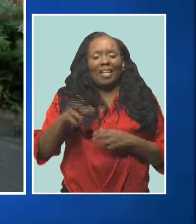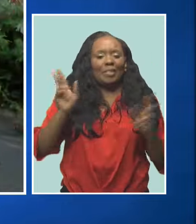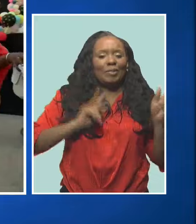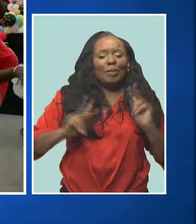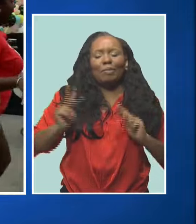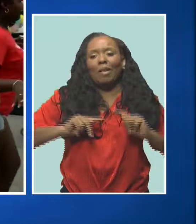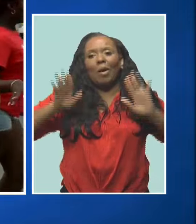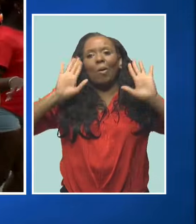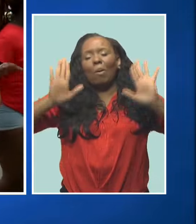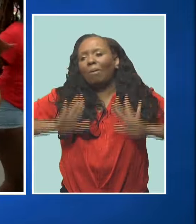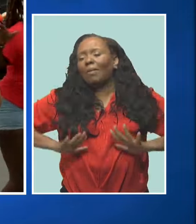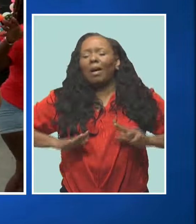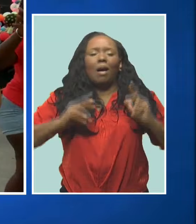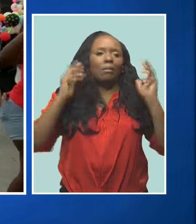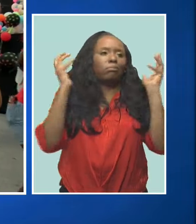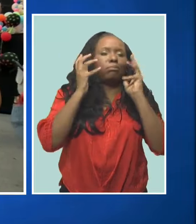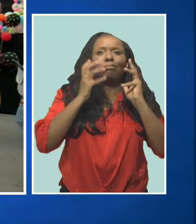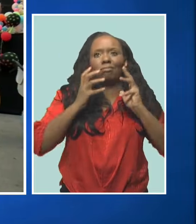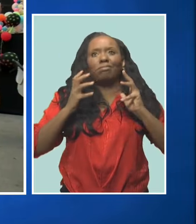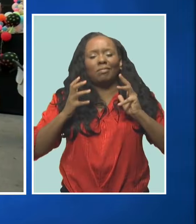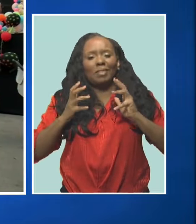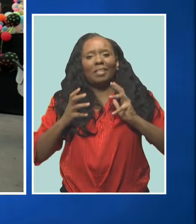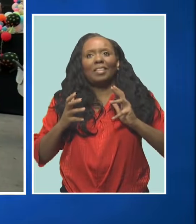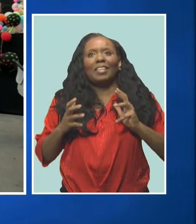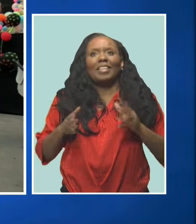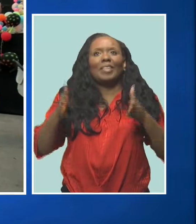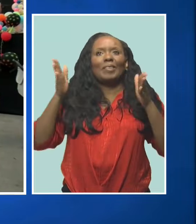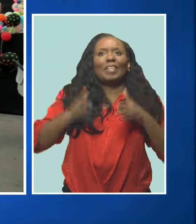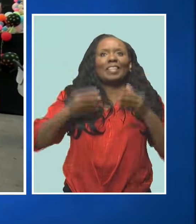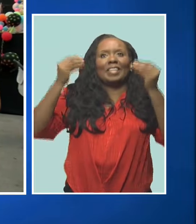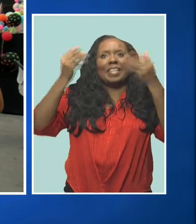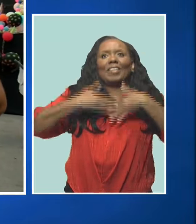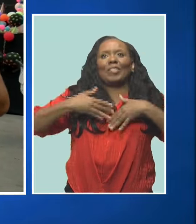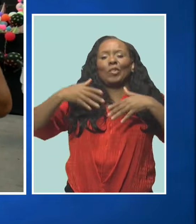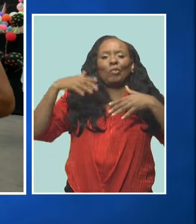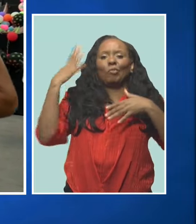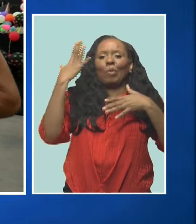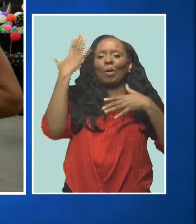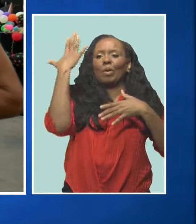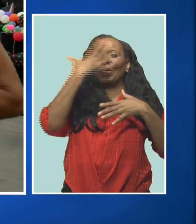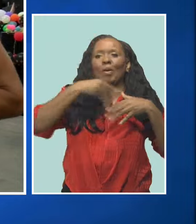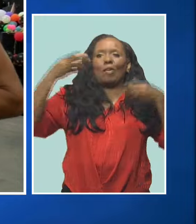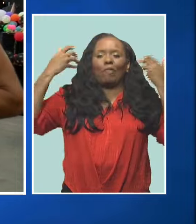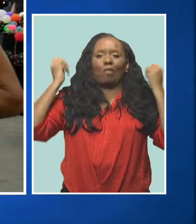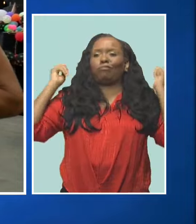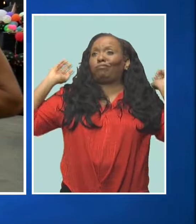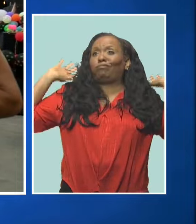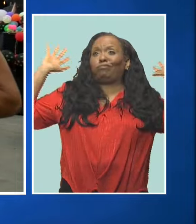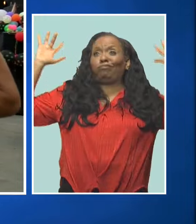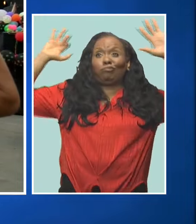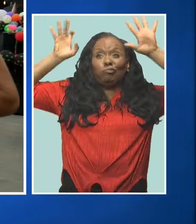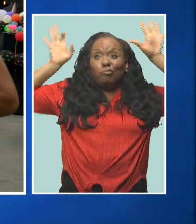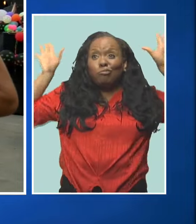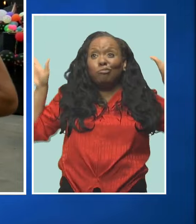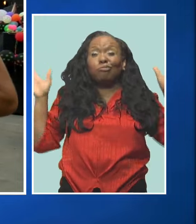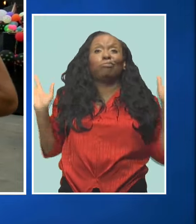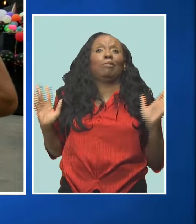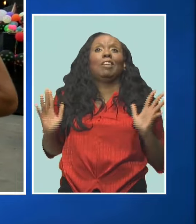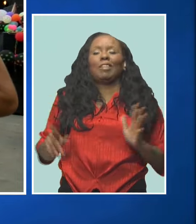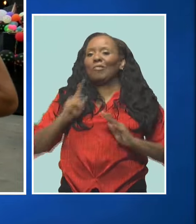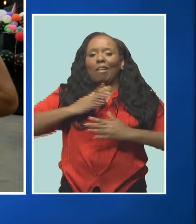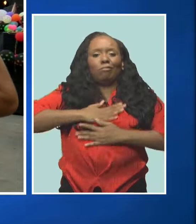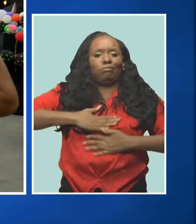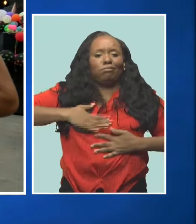have been absolutely tremendous, like the individual who gave me this beautiful feather credenza. It's been just an enjoyable